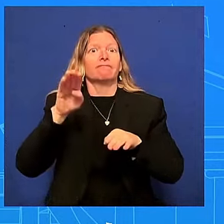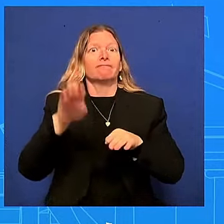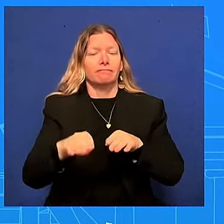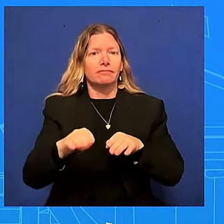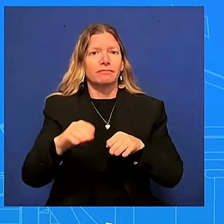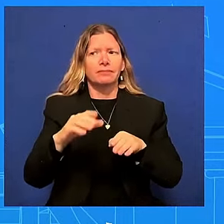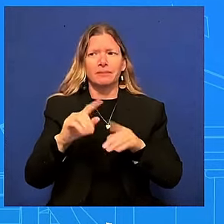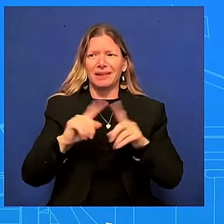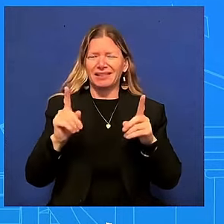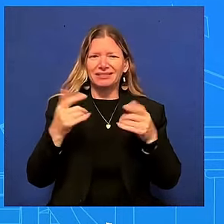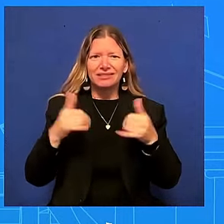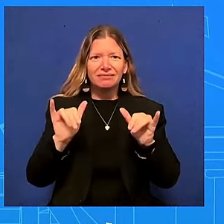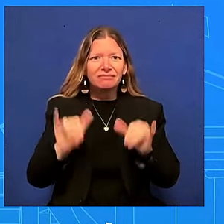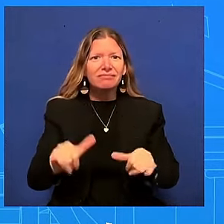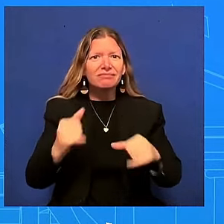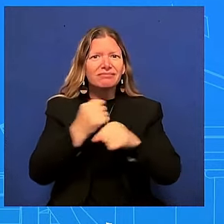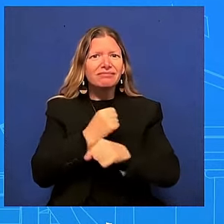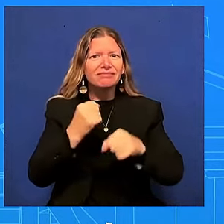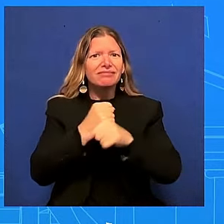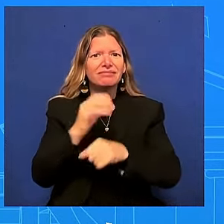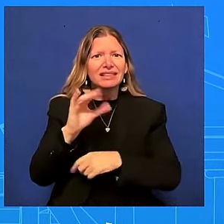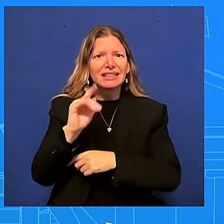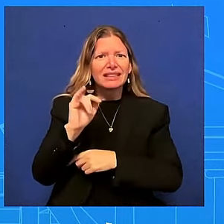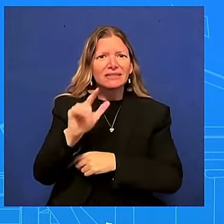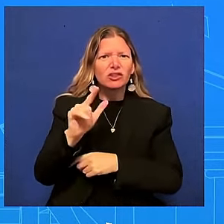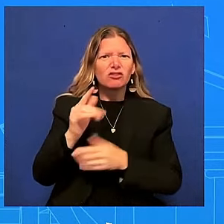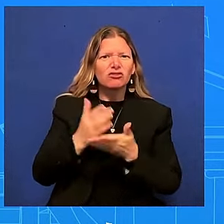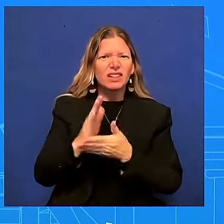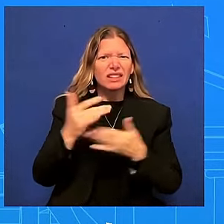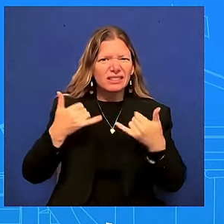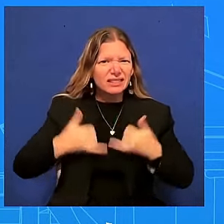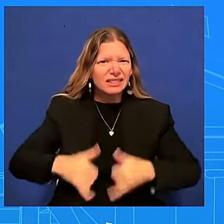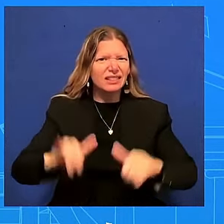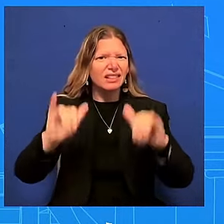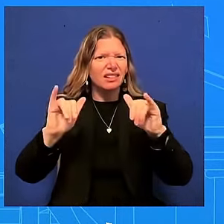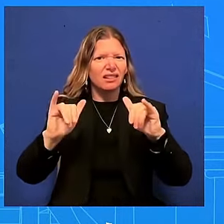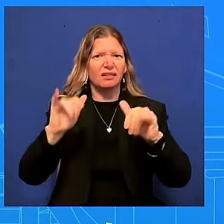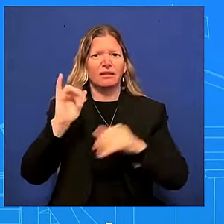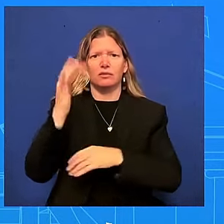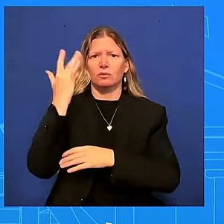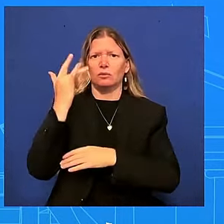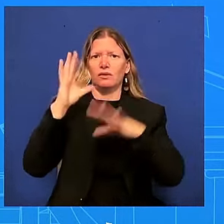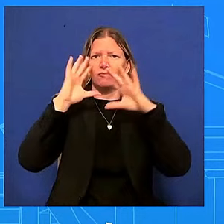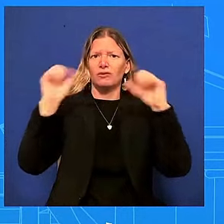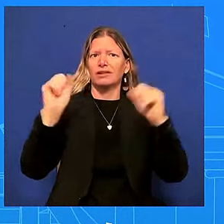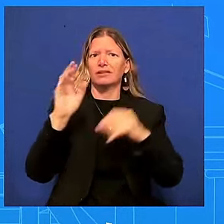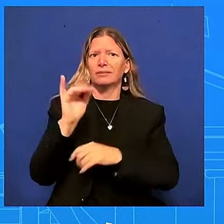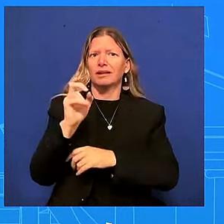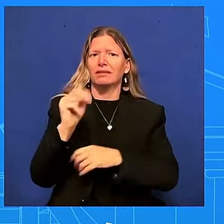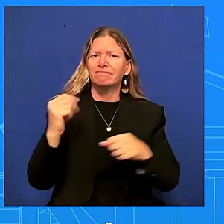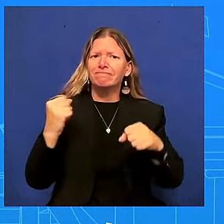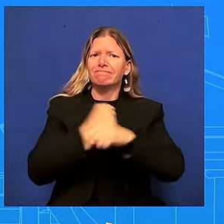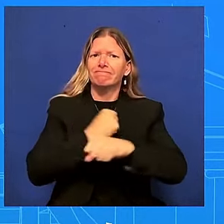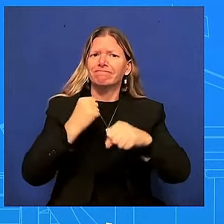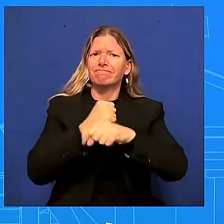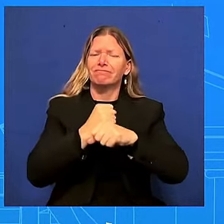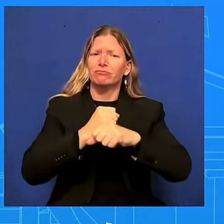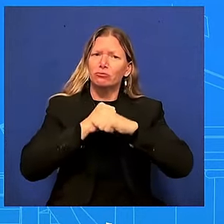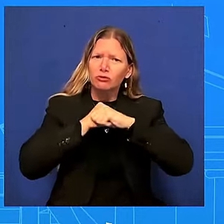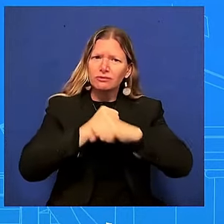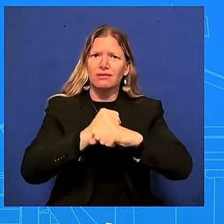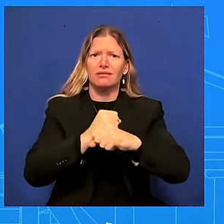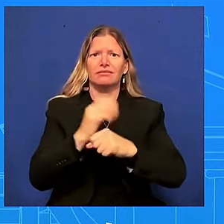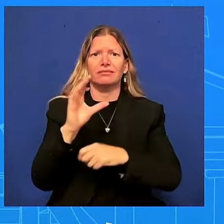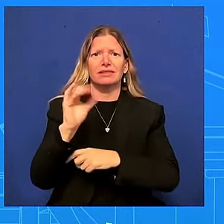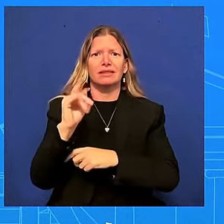fighting actively to protect the civil rights of every every American he signed a landmark executive order to protect